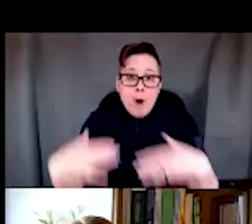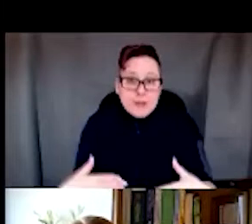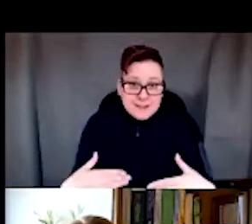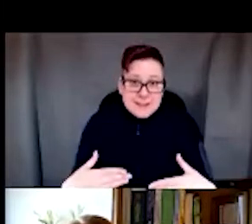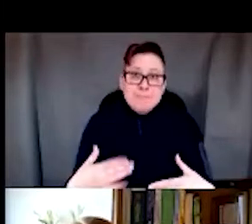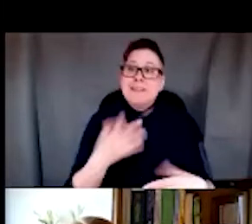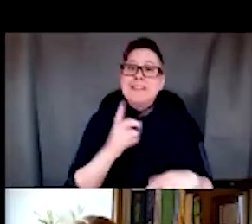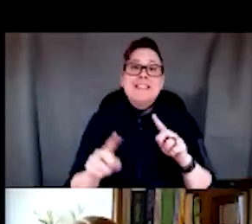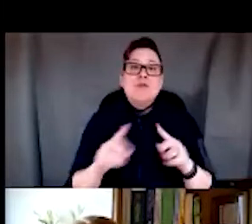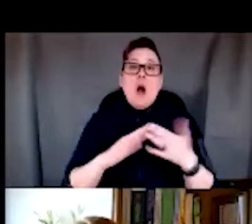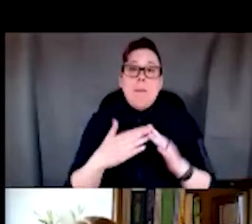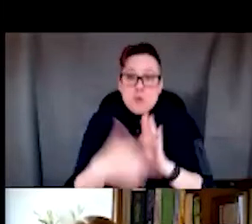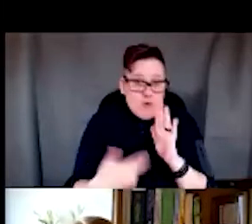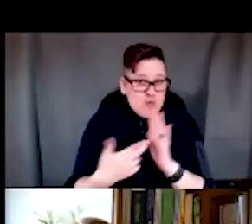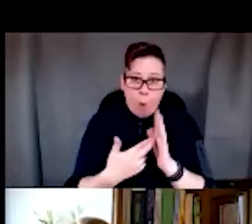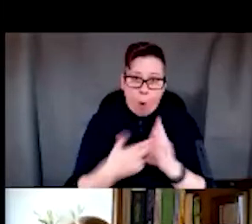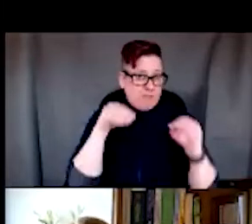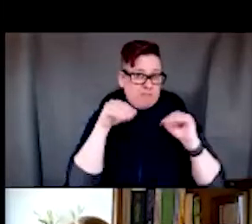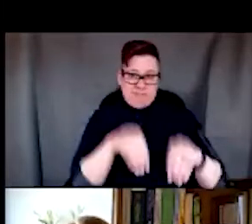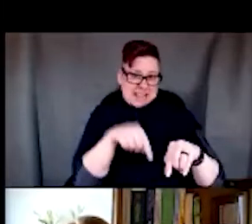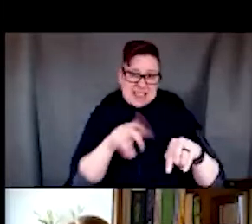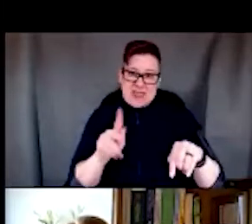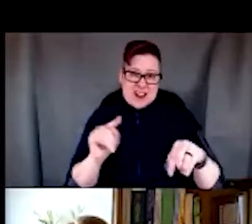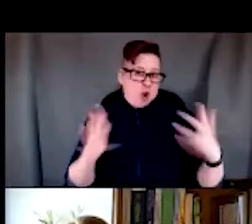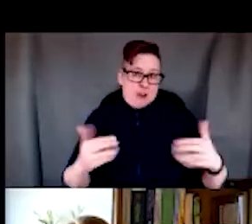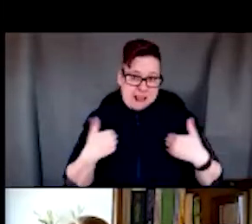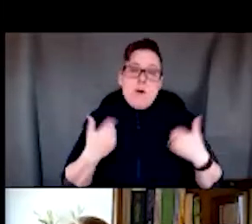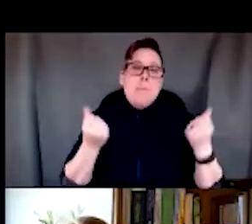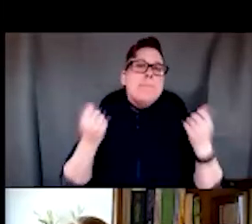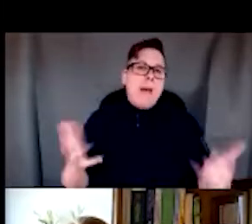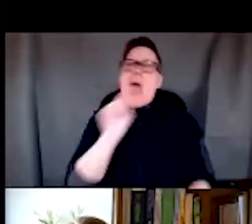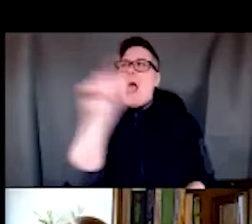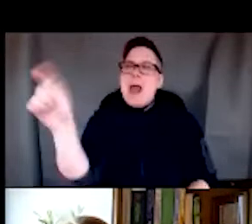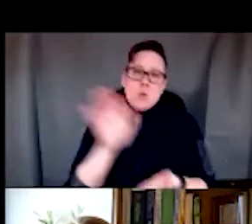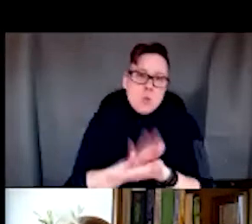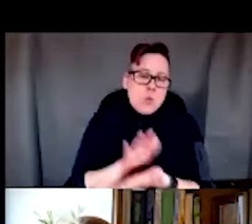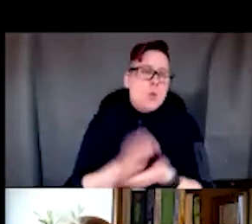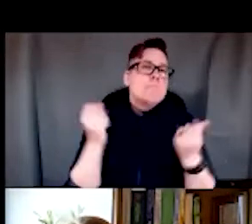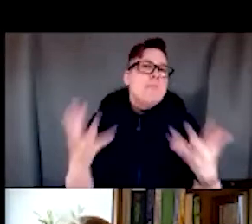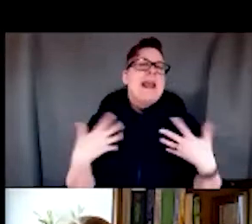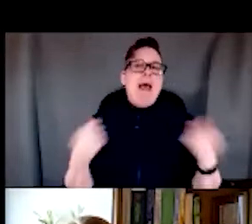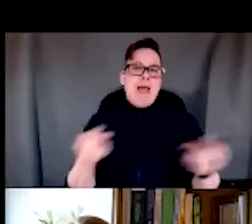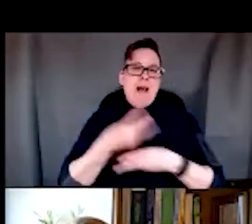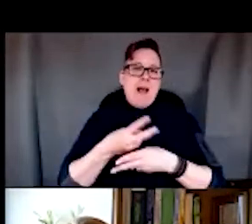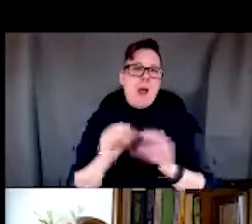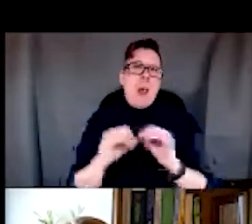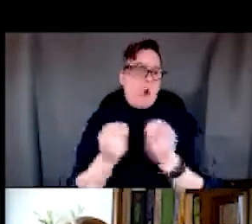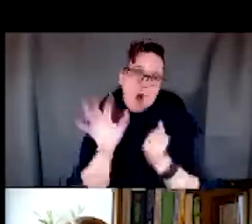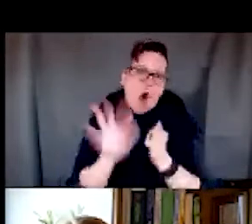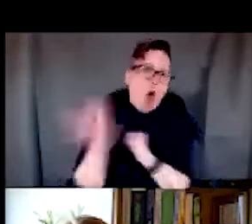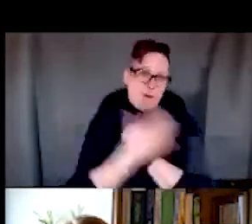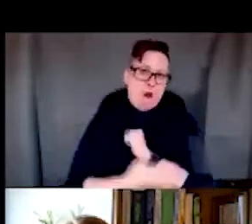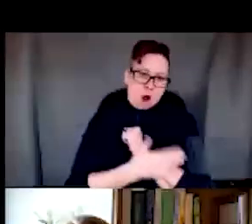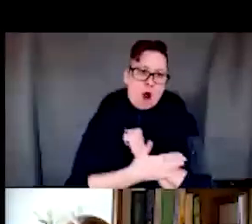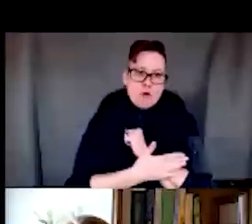community. So many schools and healthcare organizations around the country have